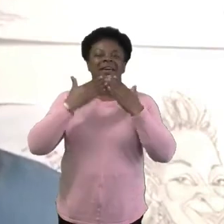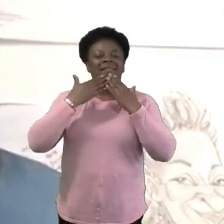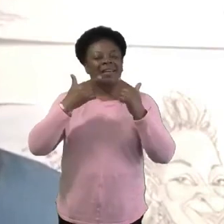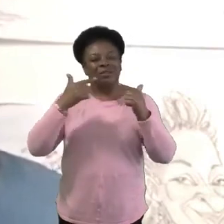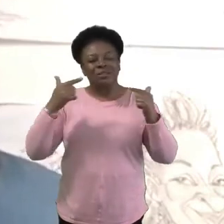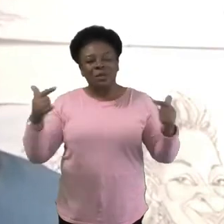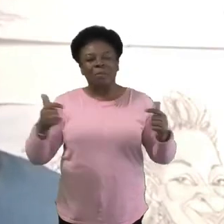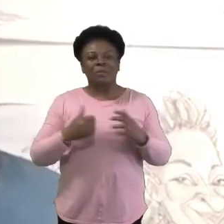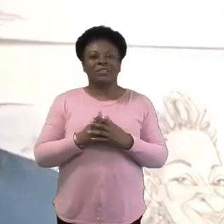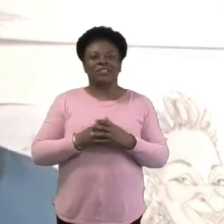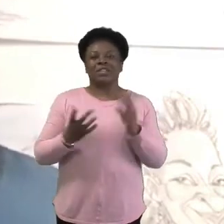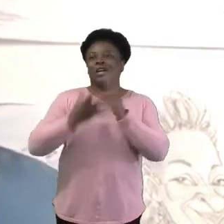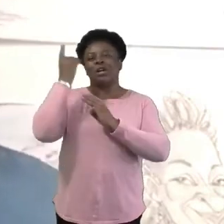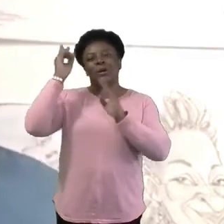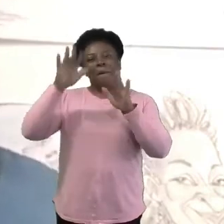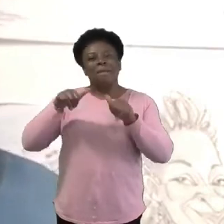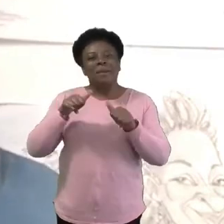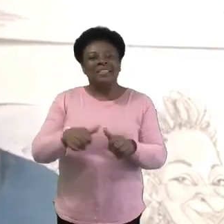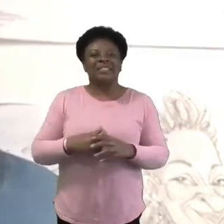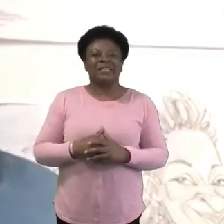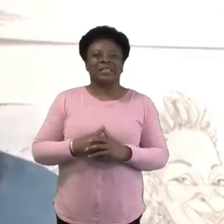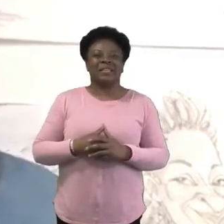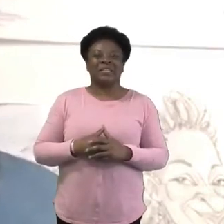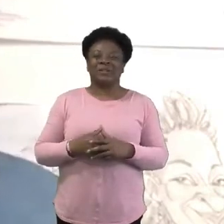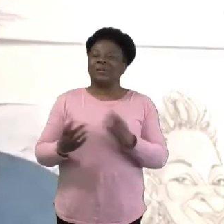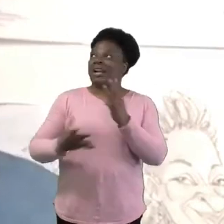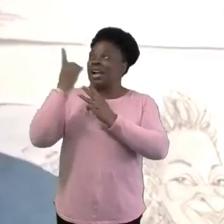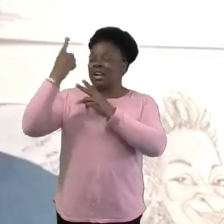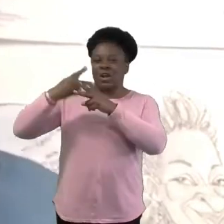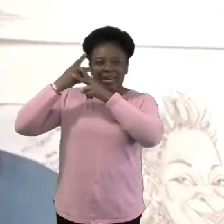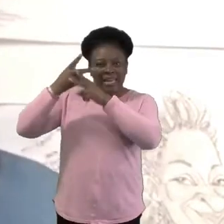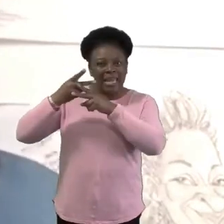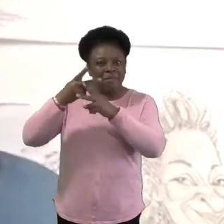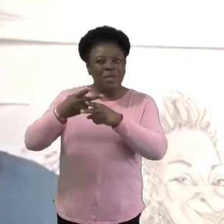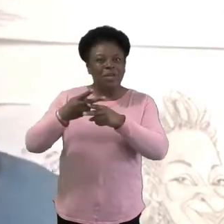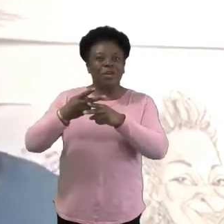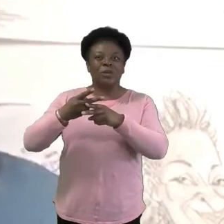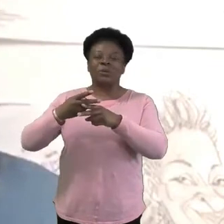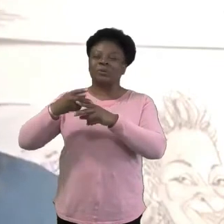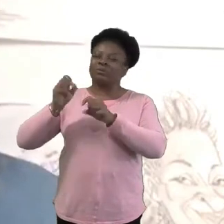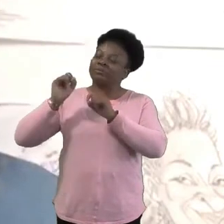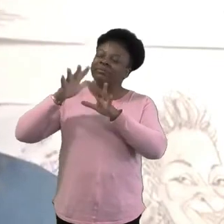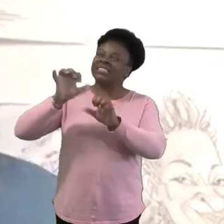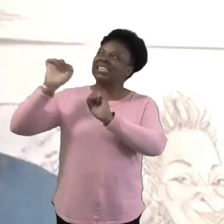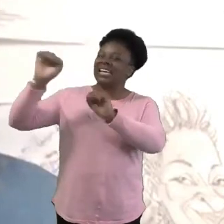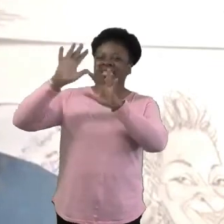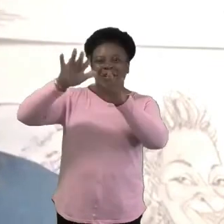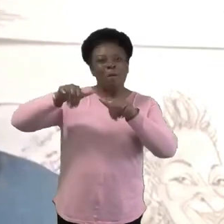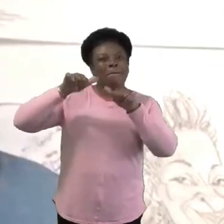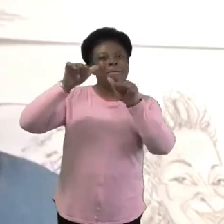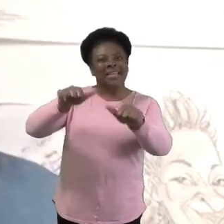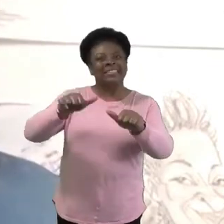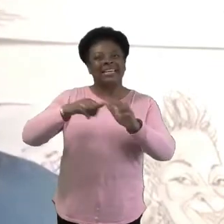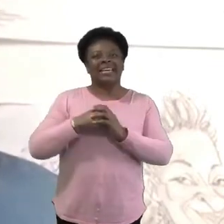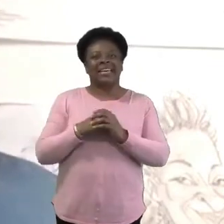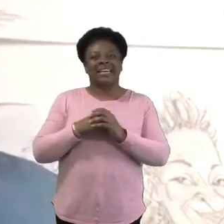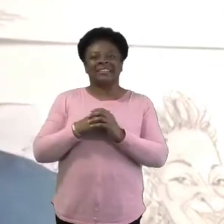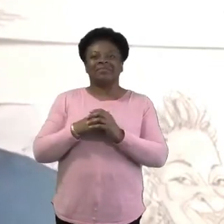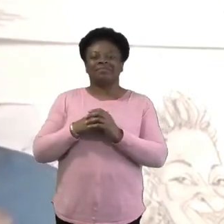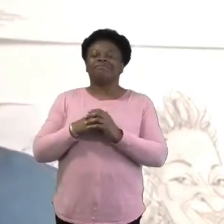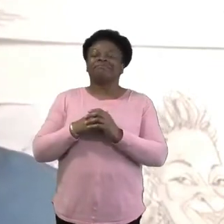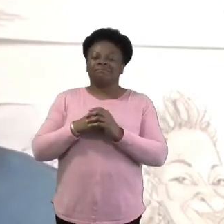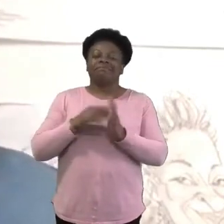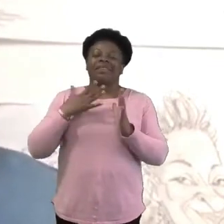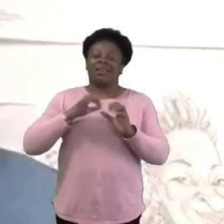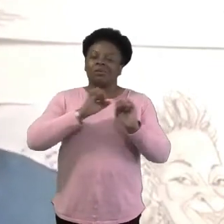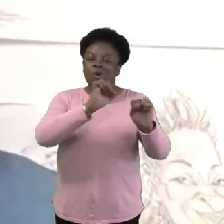much. God bless you. God keep you. me just say a little blessing over you right now. Cause I like to leave a blessing. May the families in